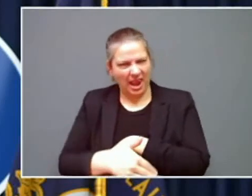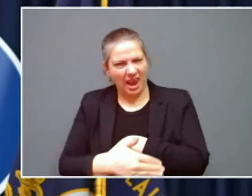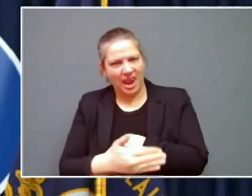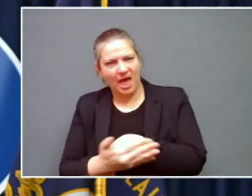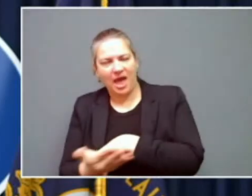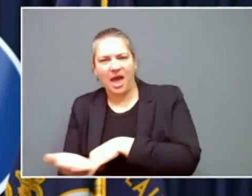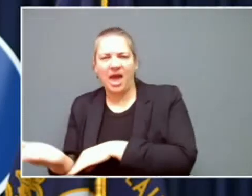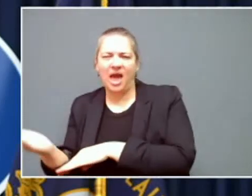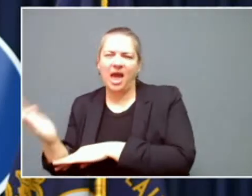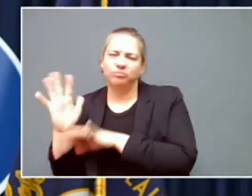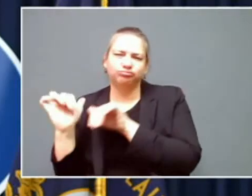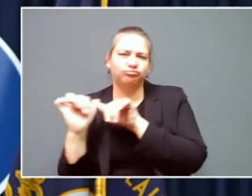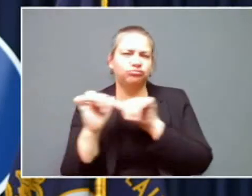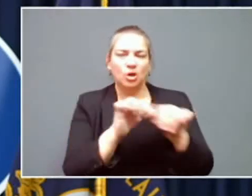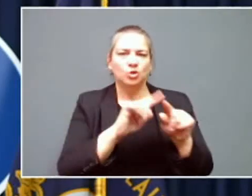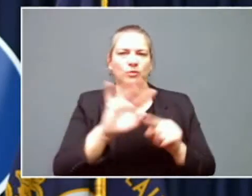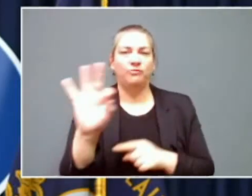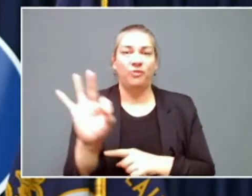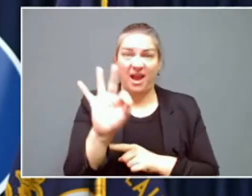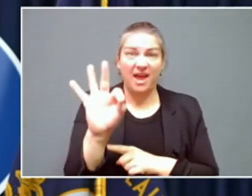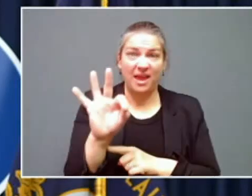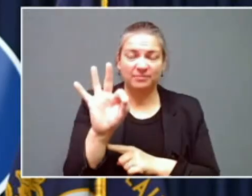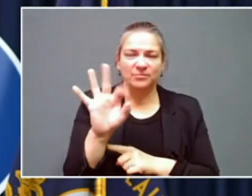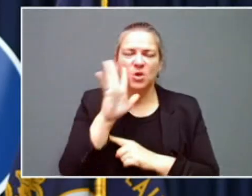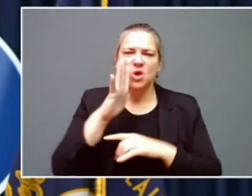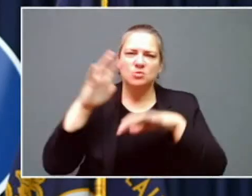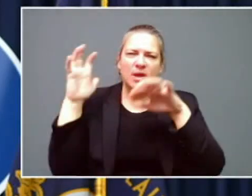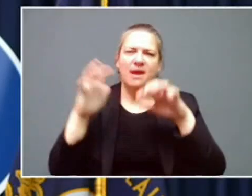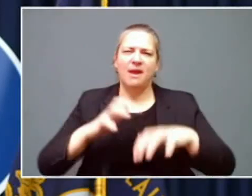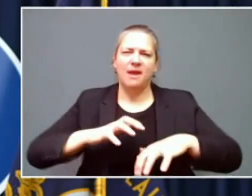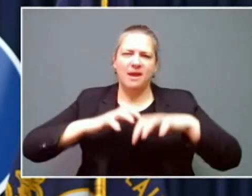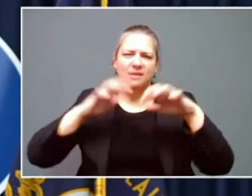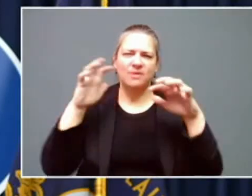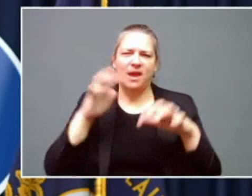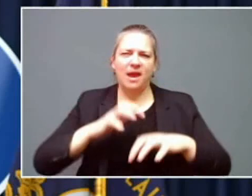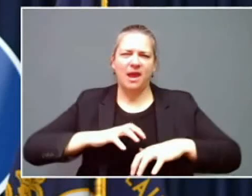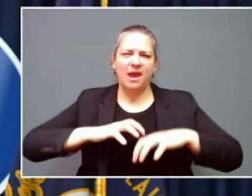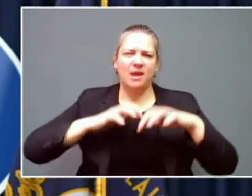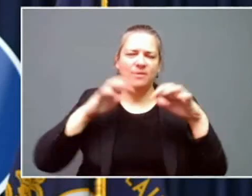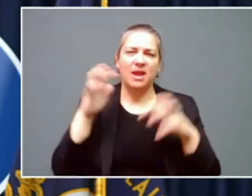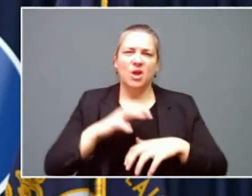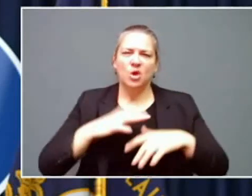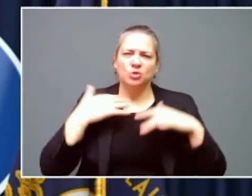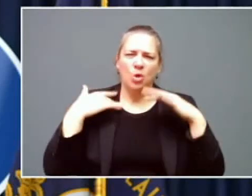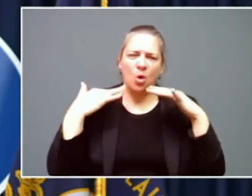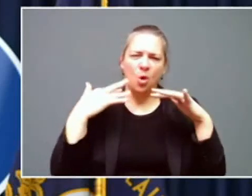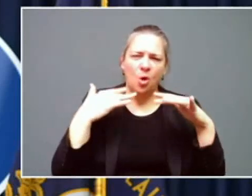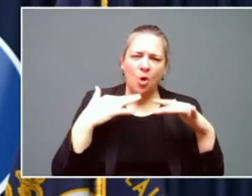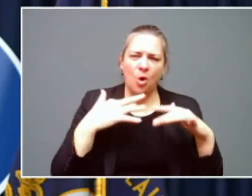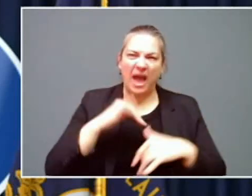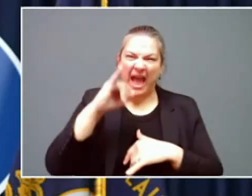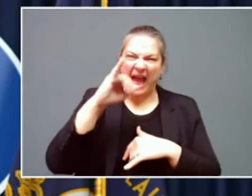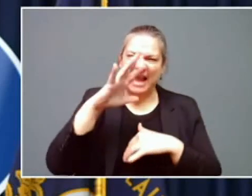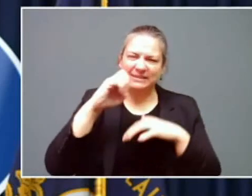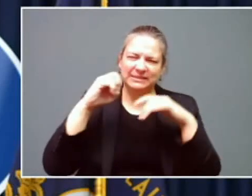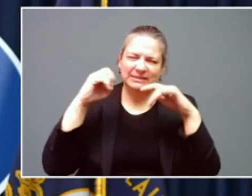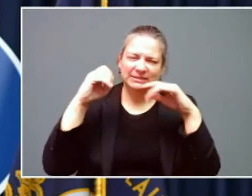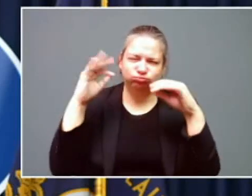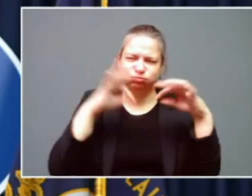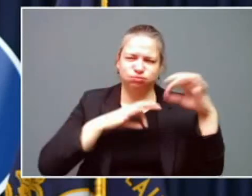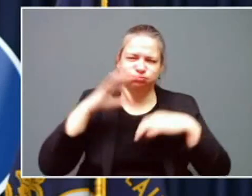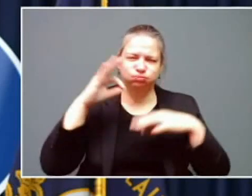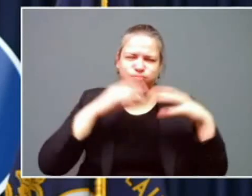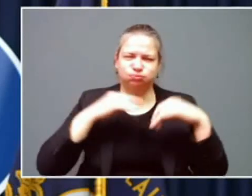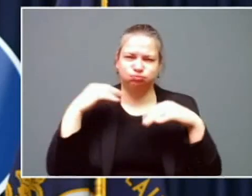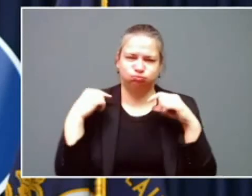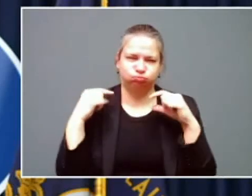producing significant amounts of rain, sleet, snow, and most concerning to me, ice. A winter